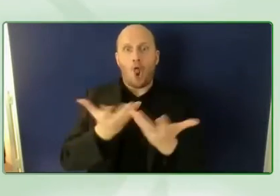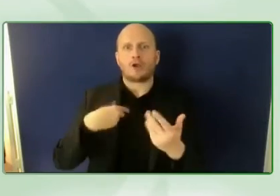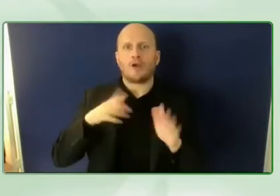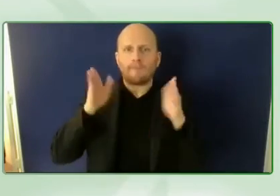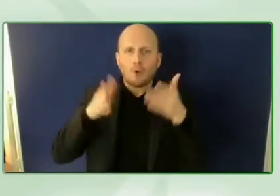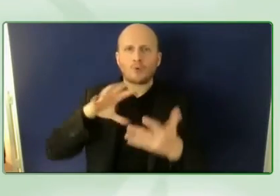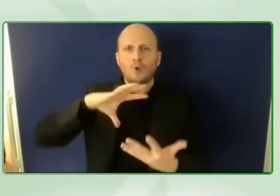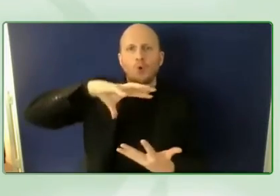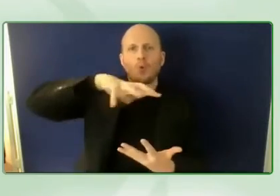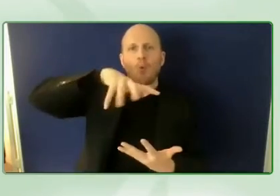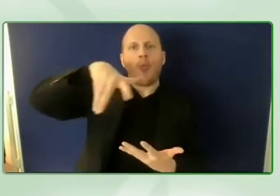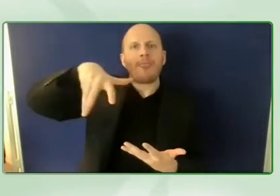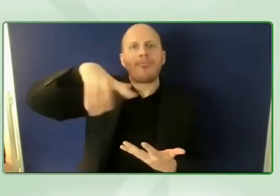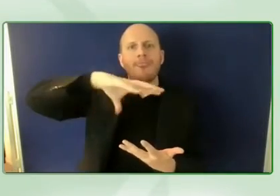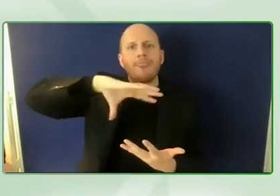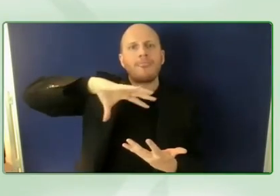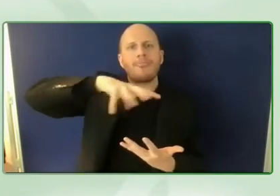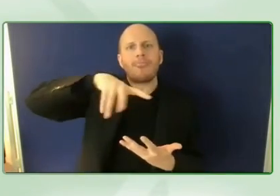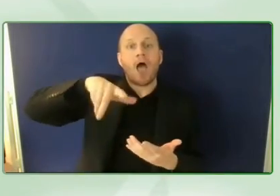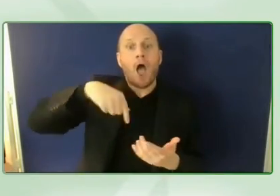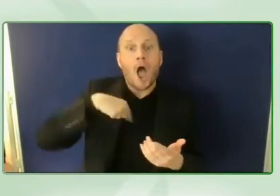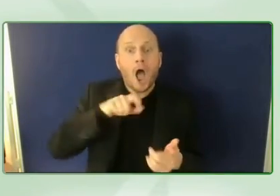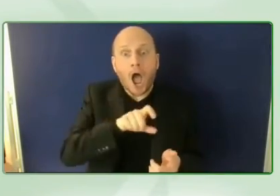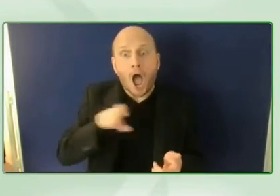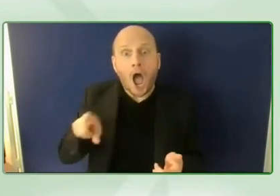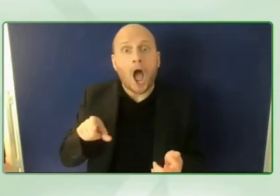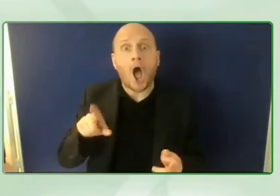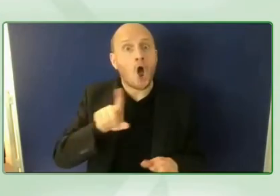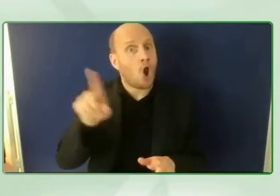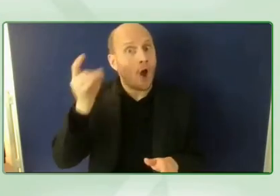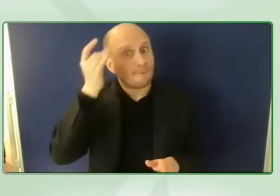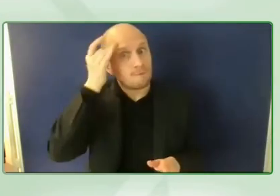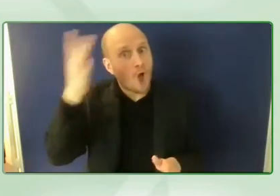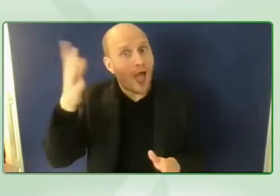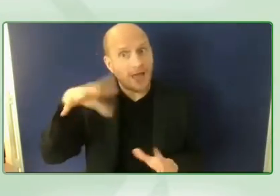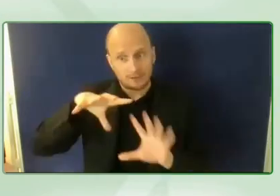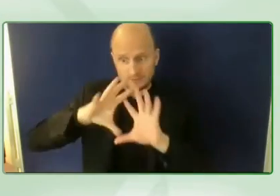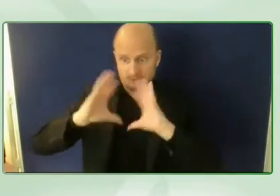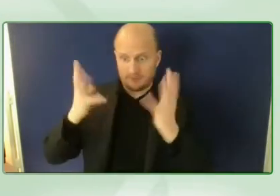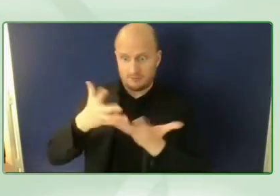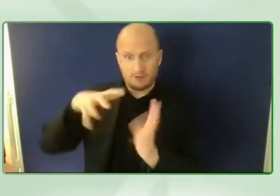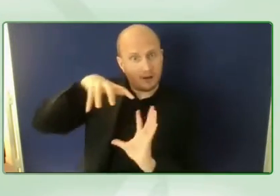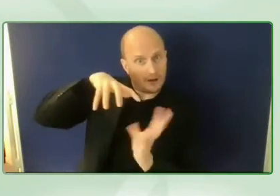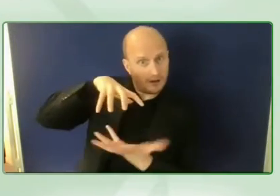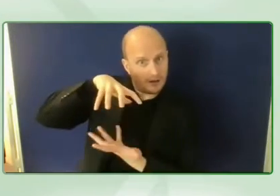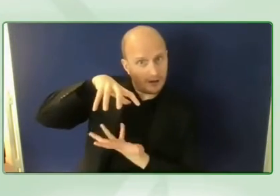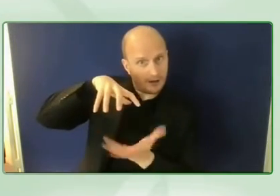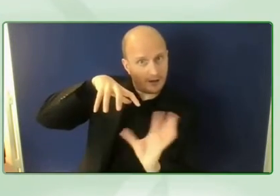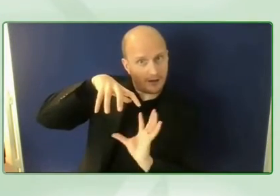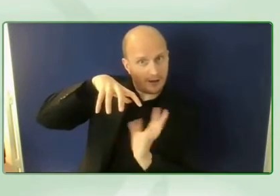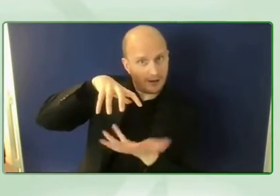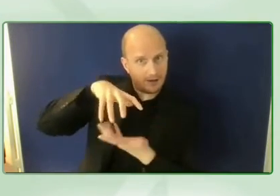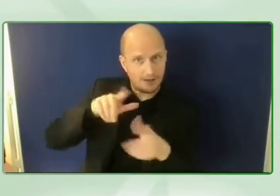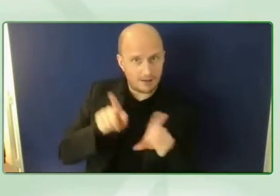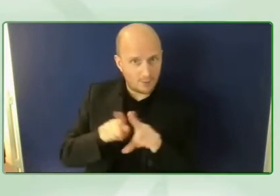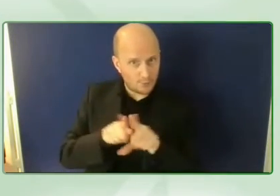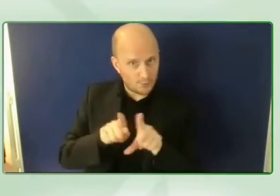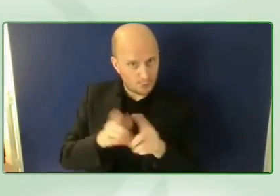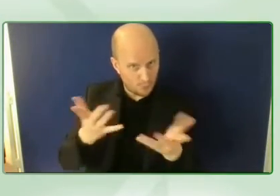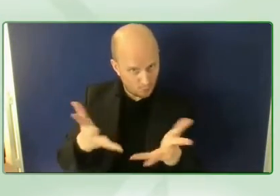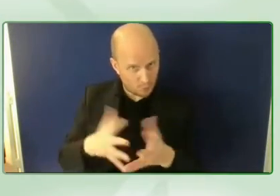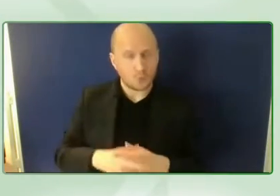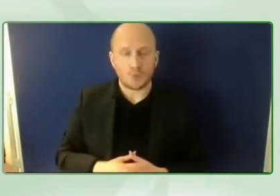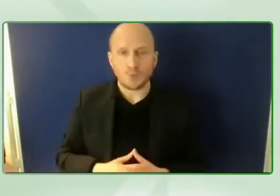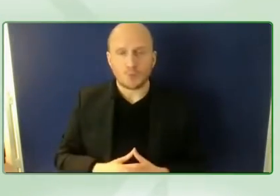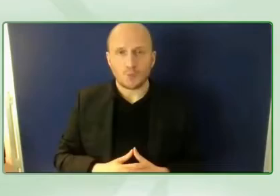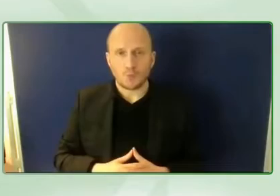forget the global south because there is a lot of networking also on the way and the question was how can we